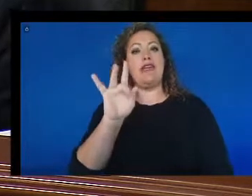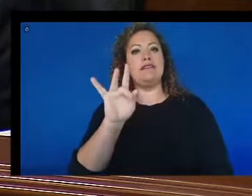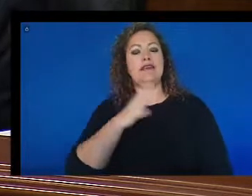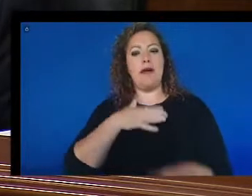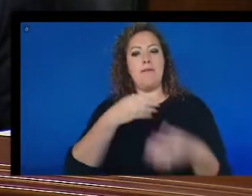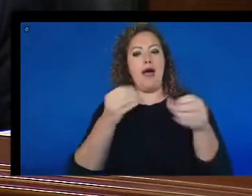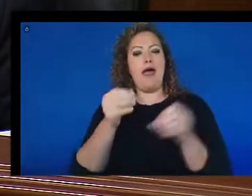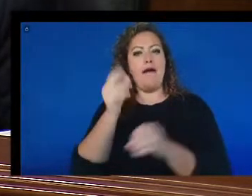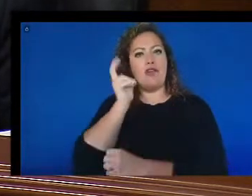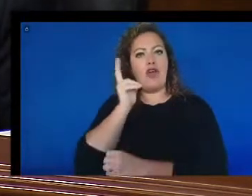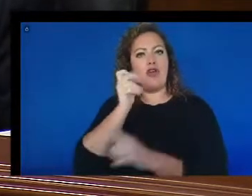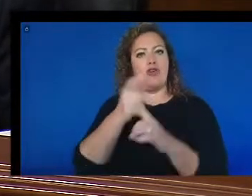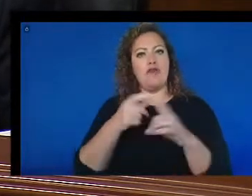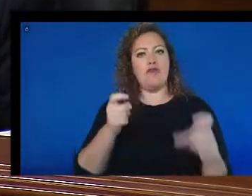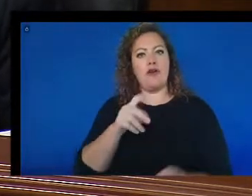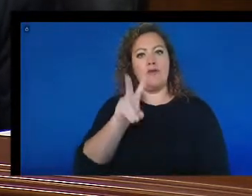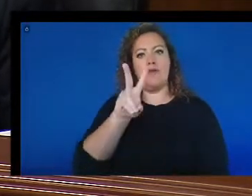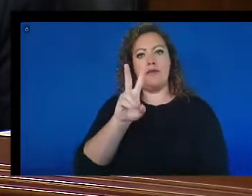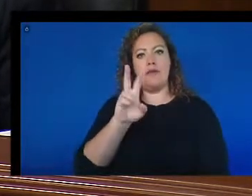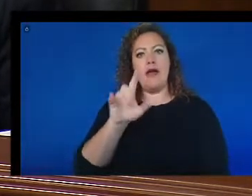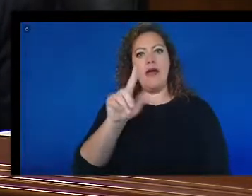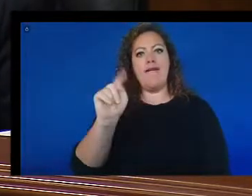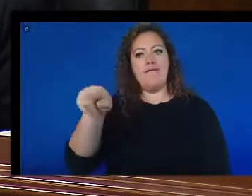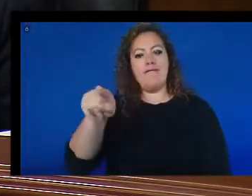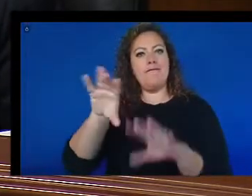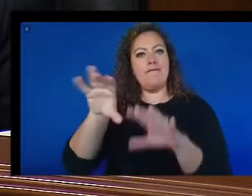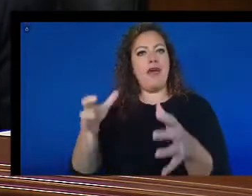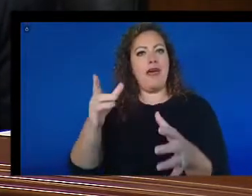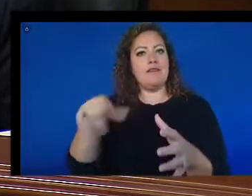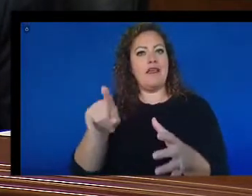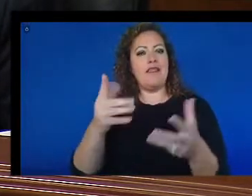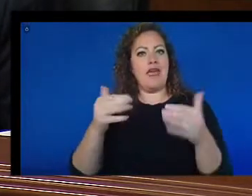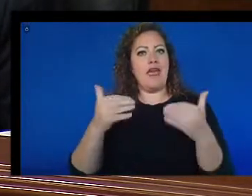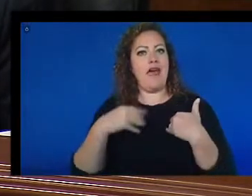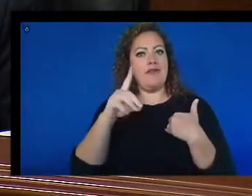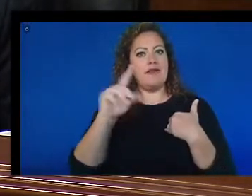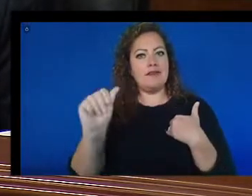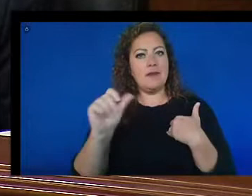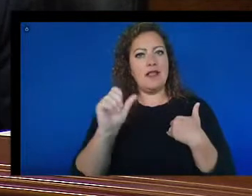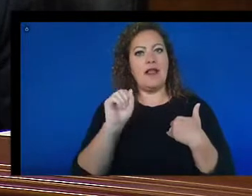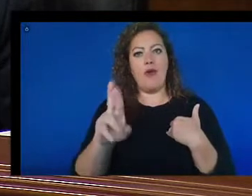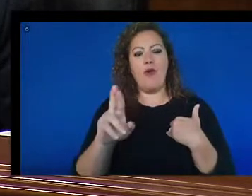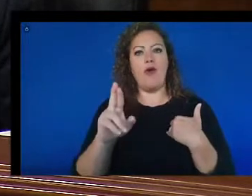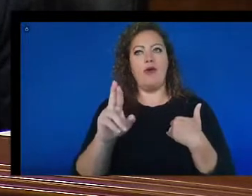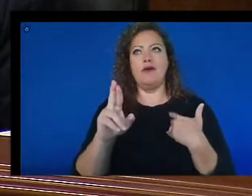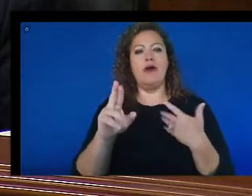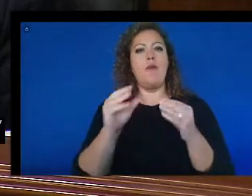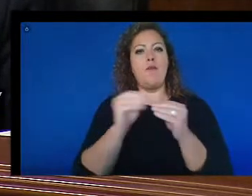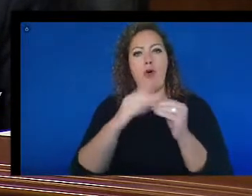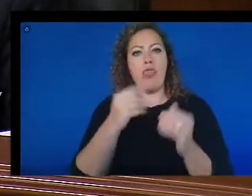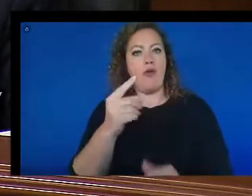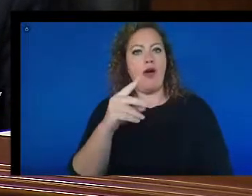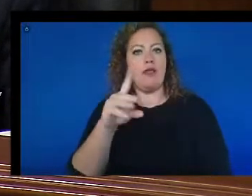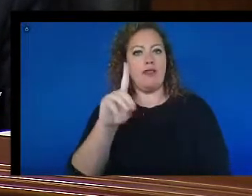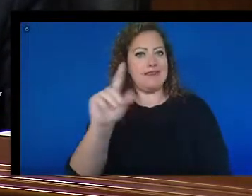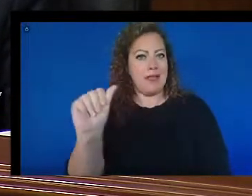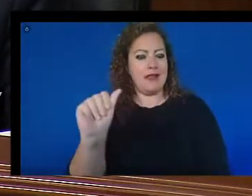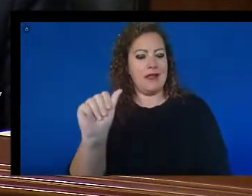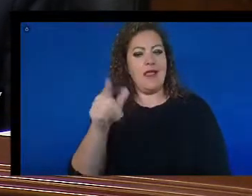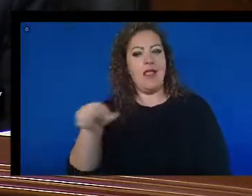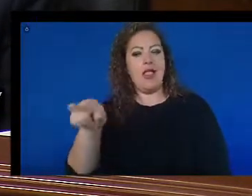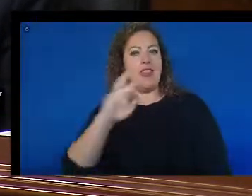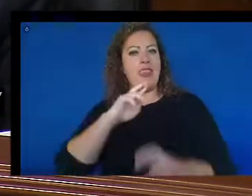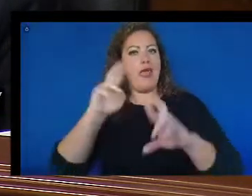from veterans who have a disability or more than one disability, who reported